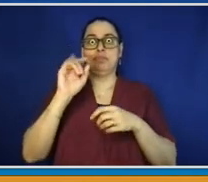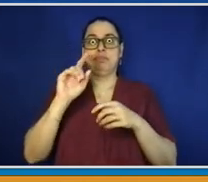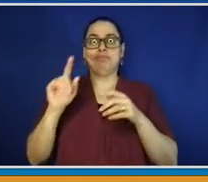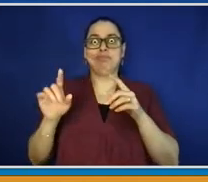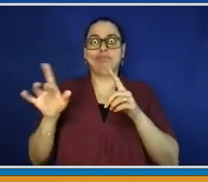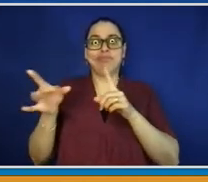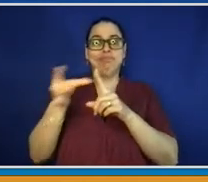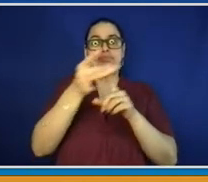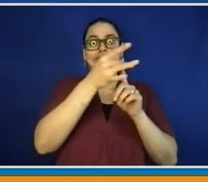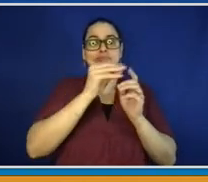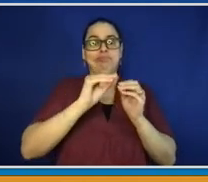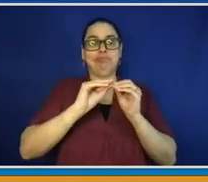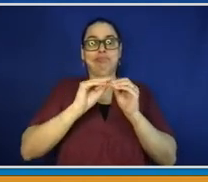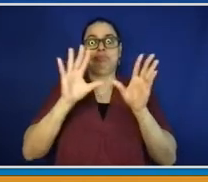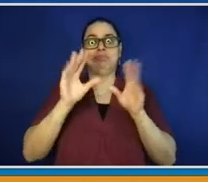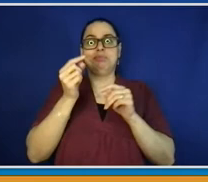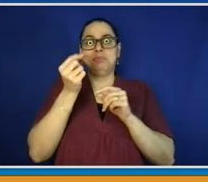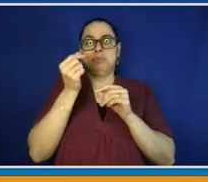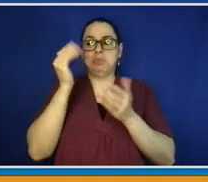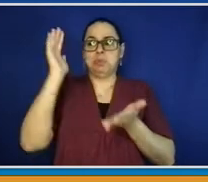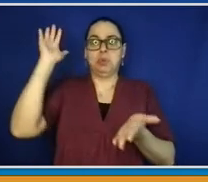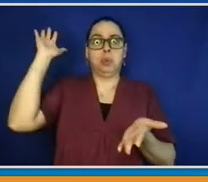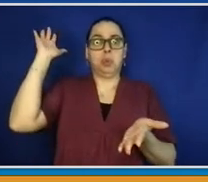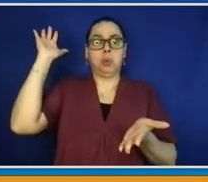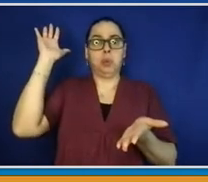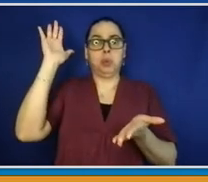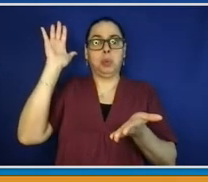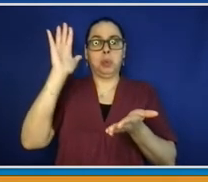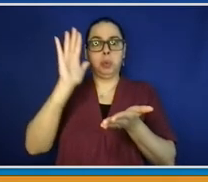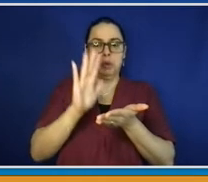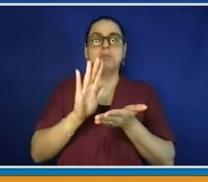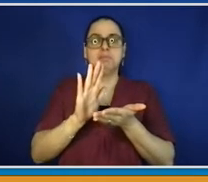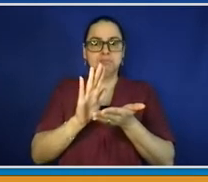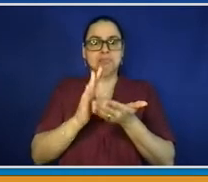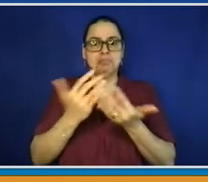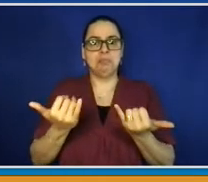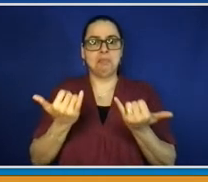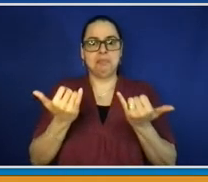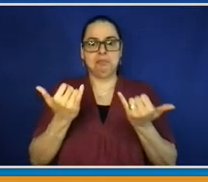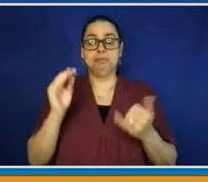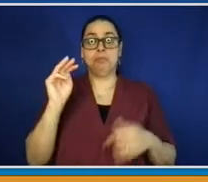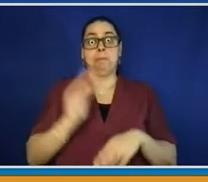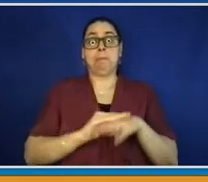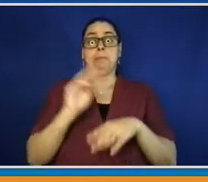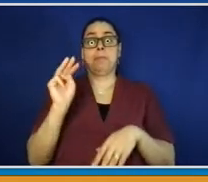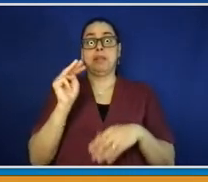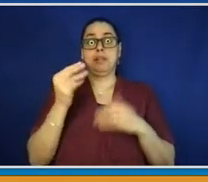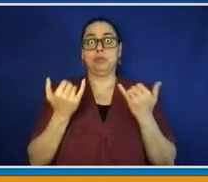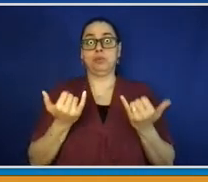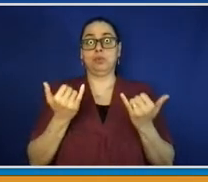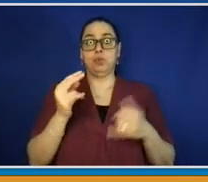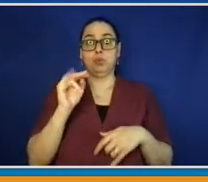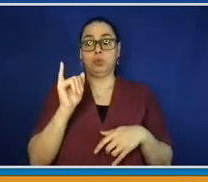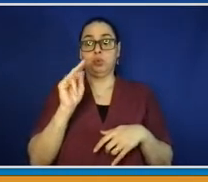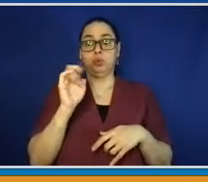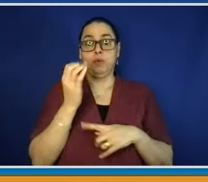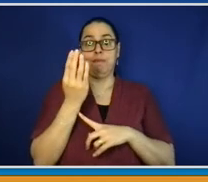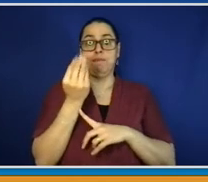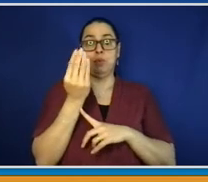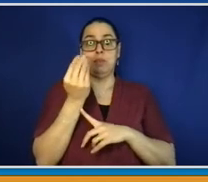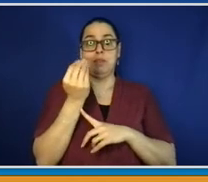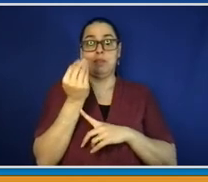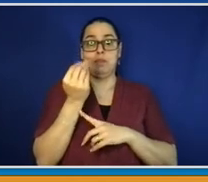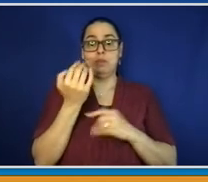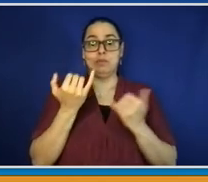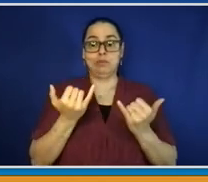As of today, Monday, June 14th, we have reported 270 active cases of coronavirus. That number